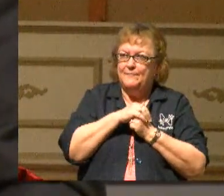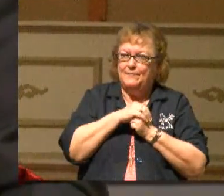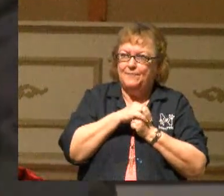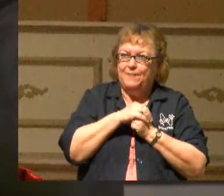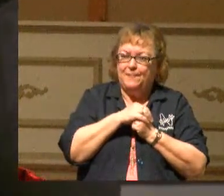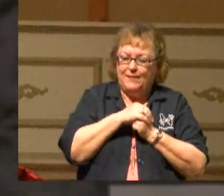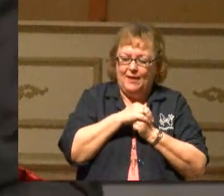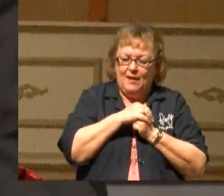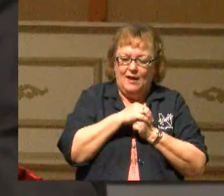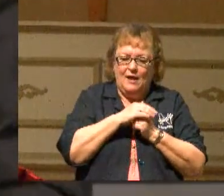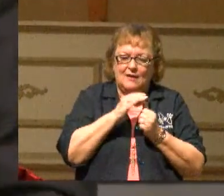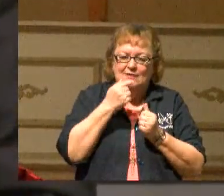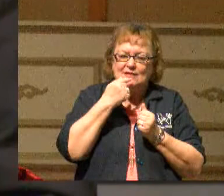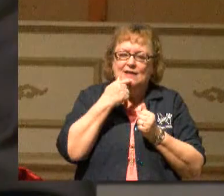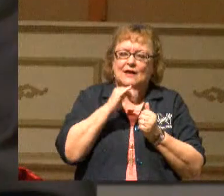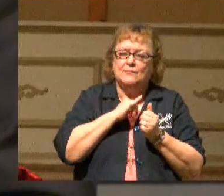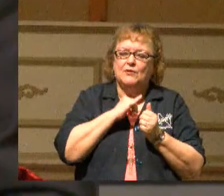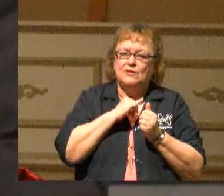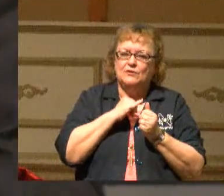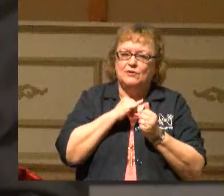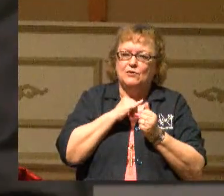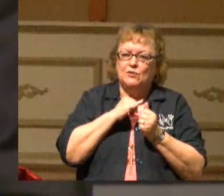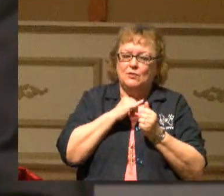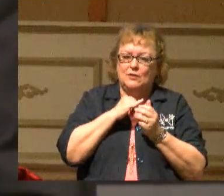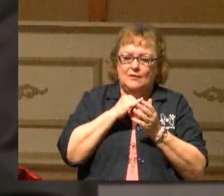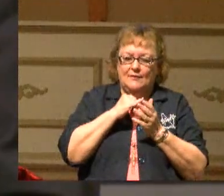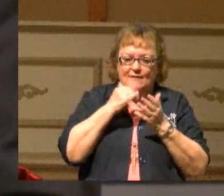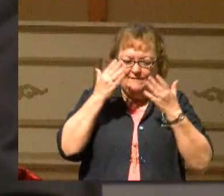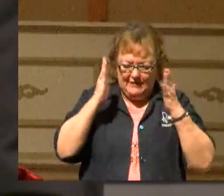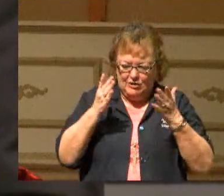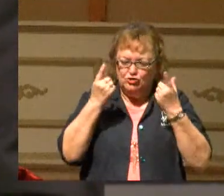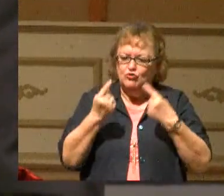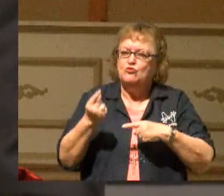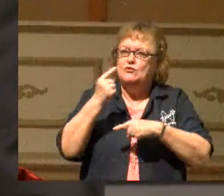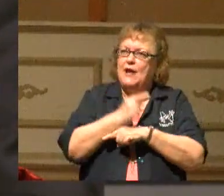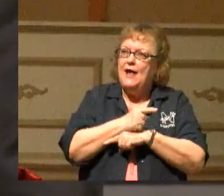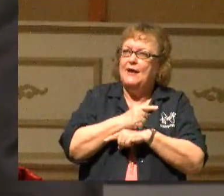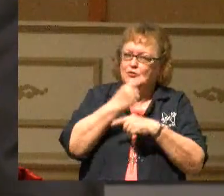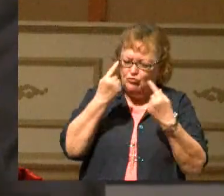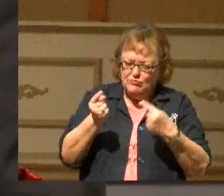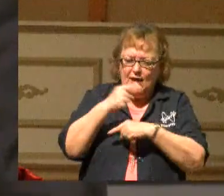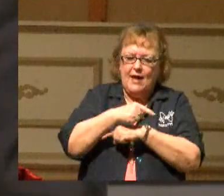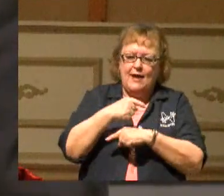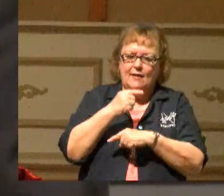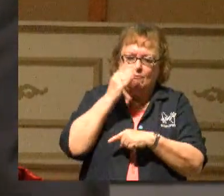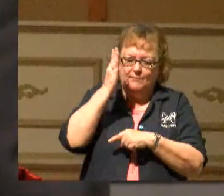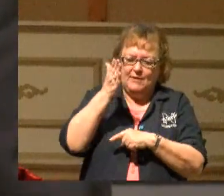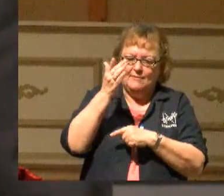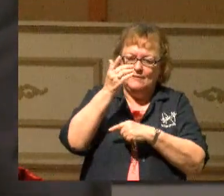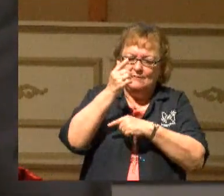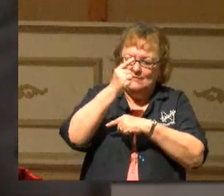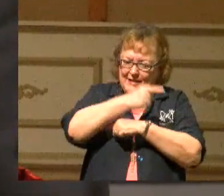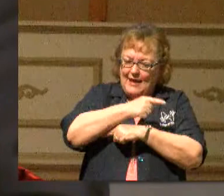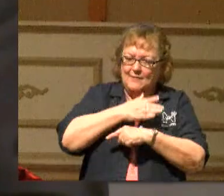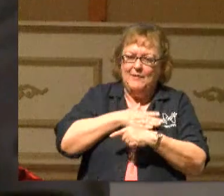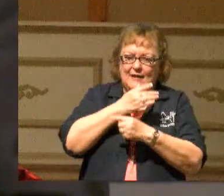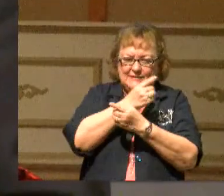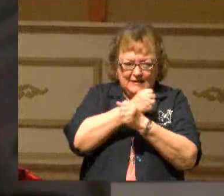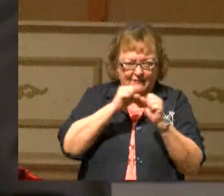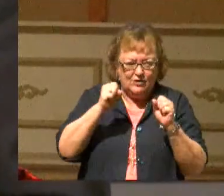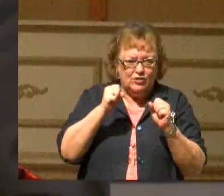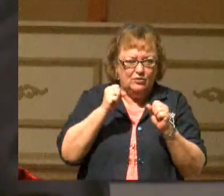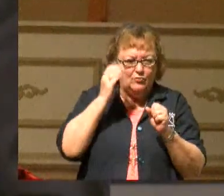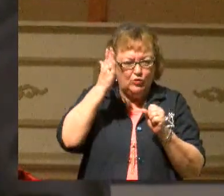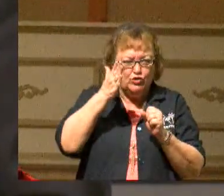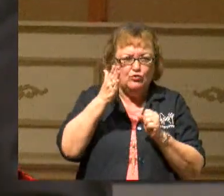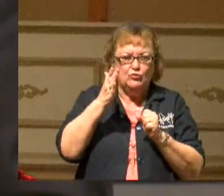Just say, I'm going to settle it today, Lord. Today. Today would be the day of my salvation. Would you reach up